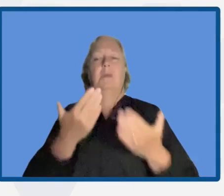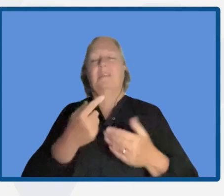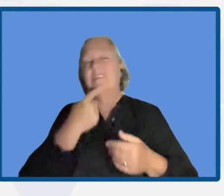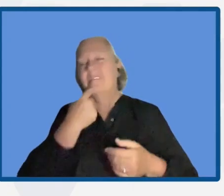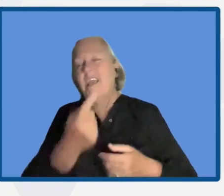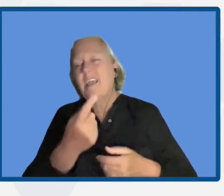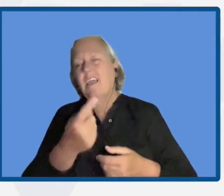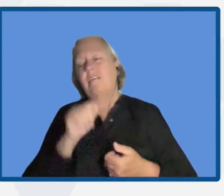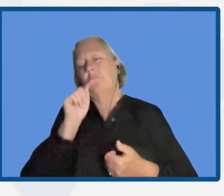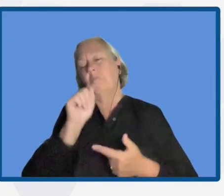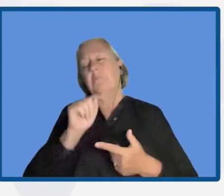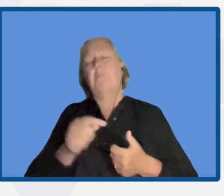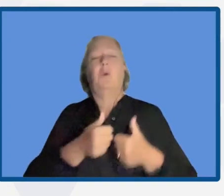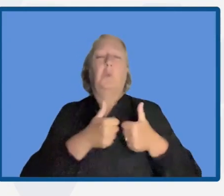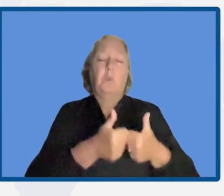us.